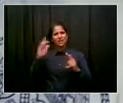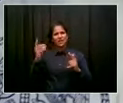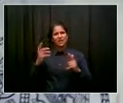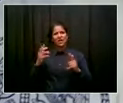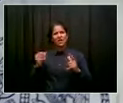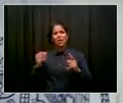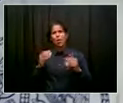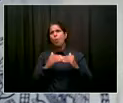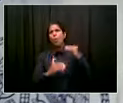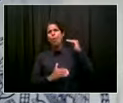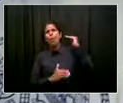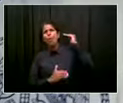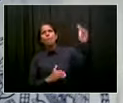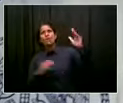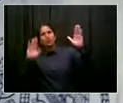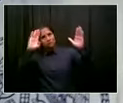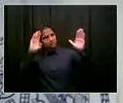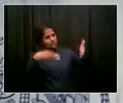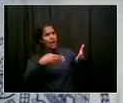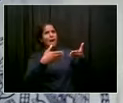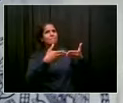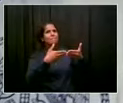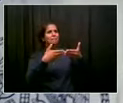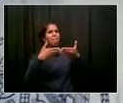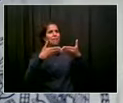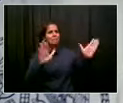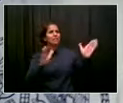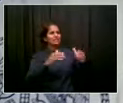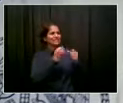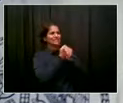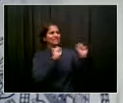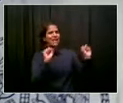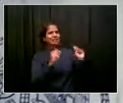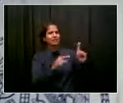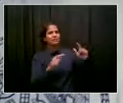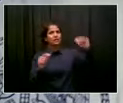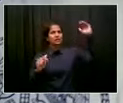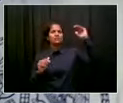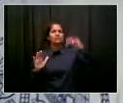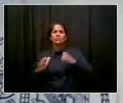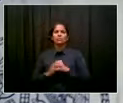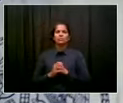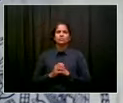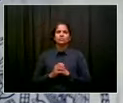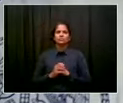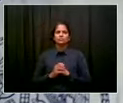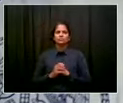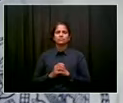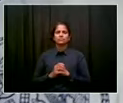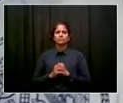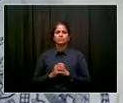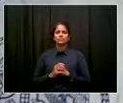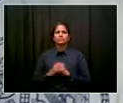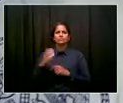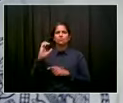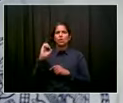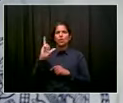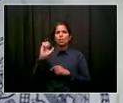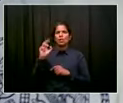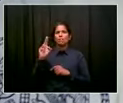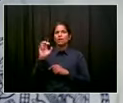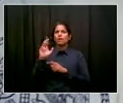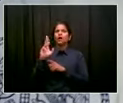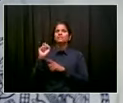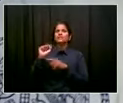um the barriers up around the columb uh columbus statues for many many months you